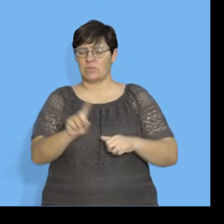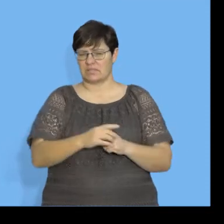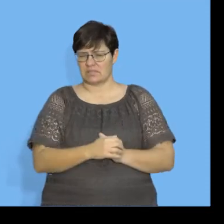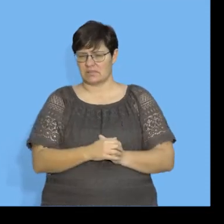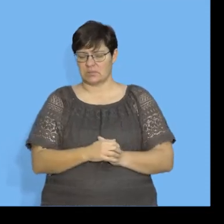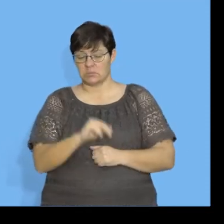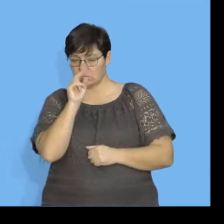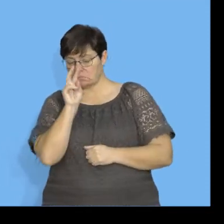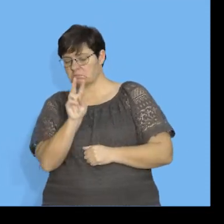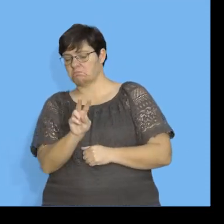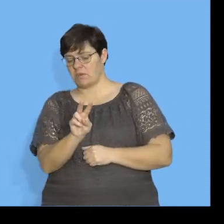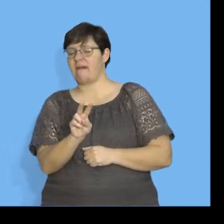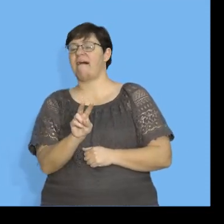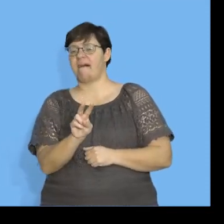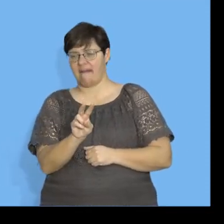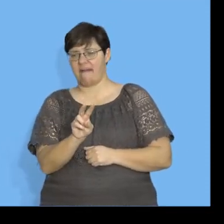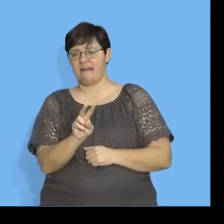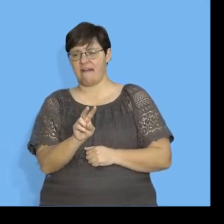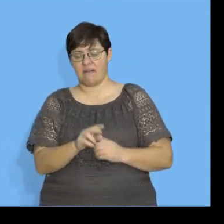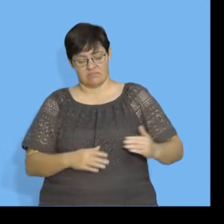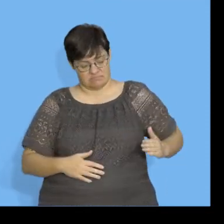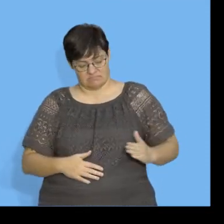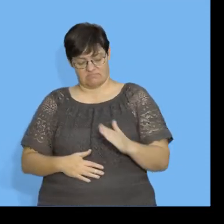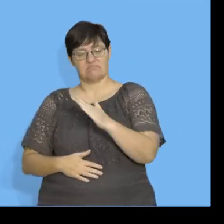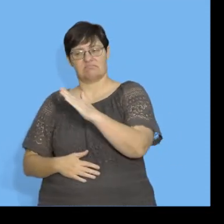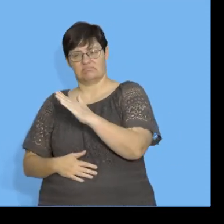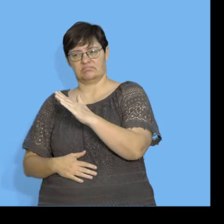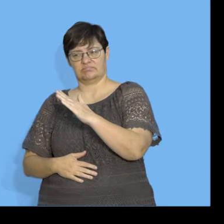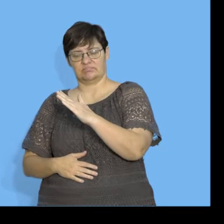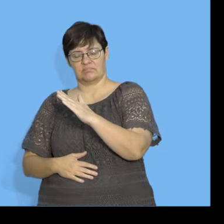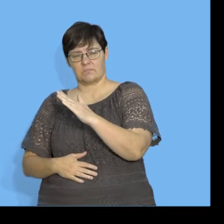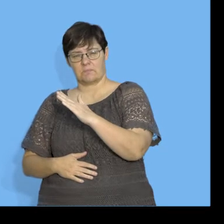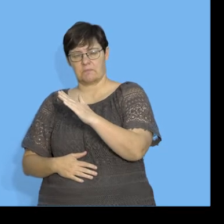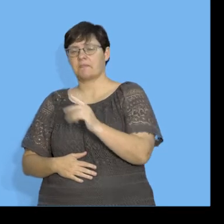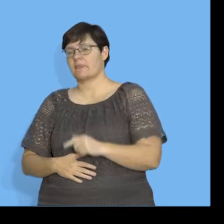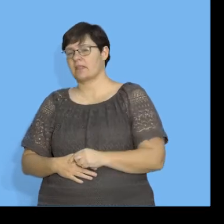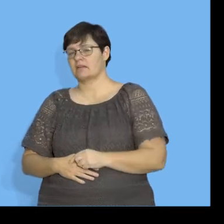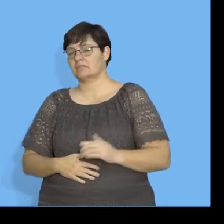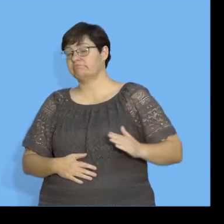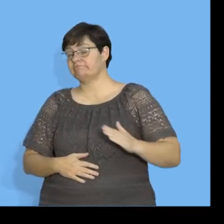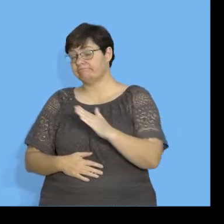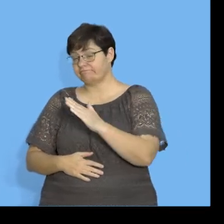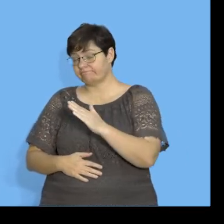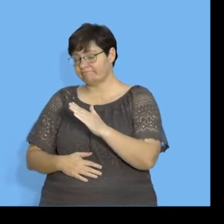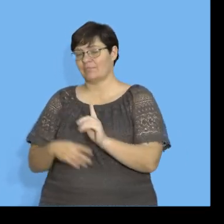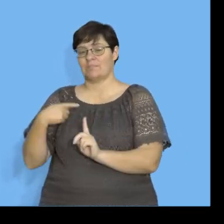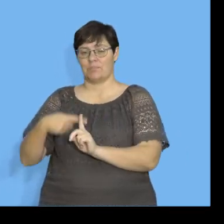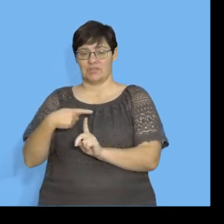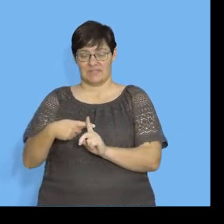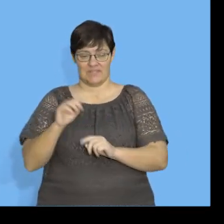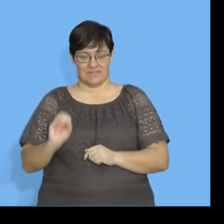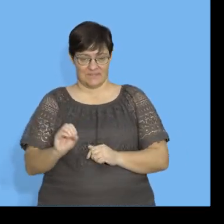By looking at this, I can draw a straight line. And the slope, or the gradient,